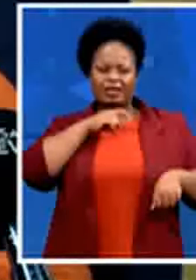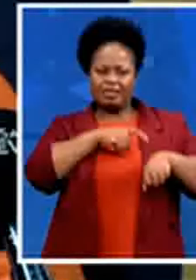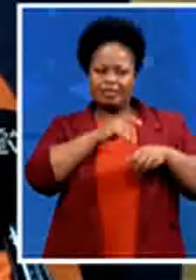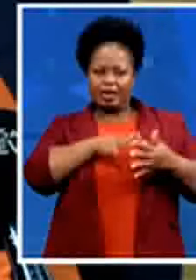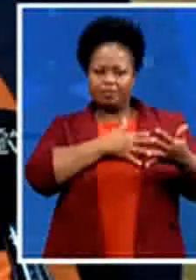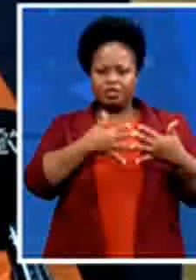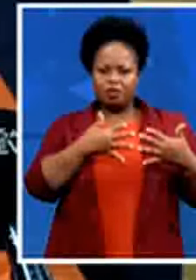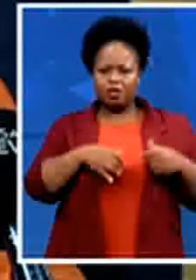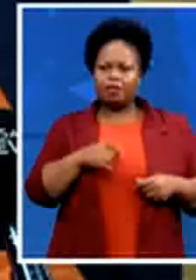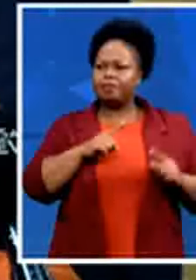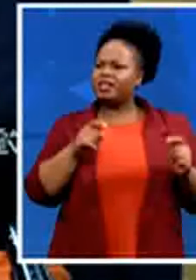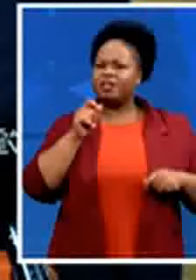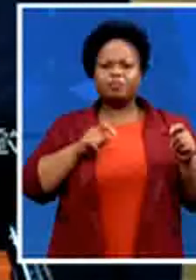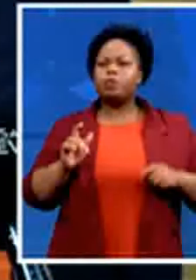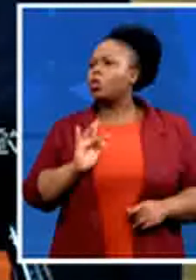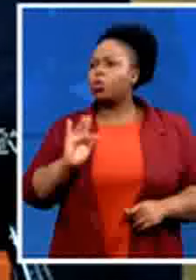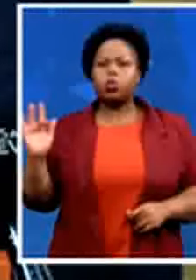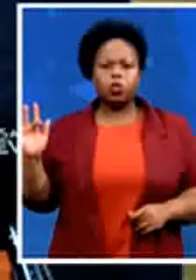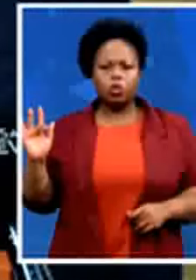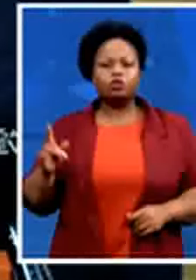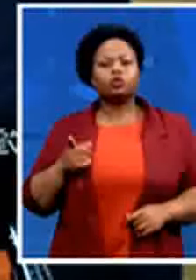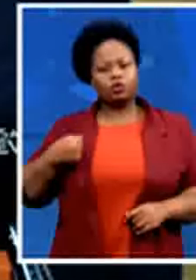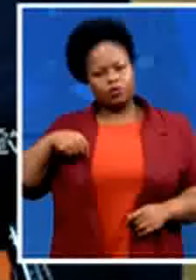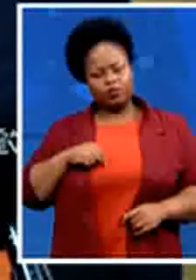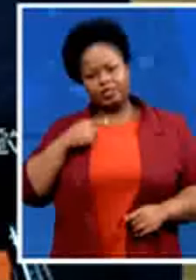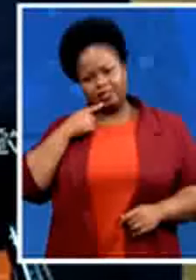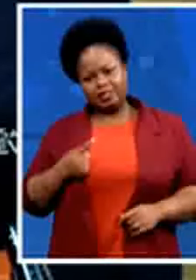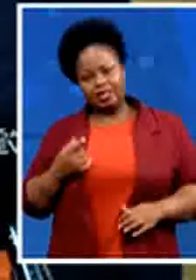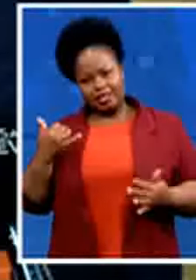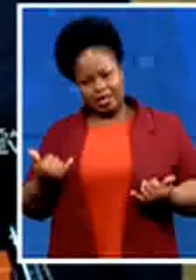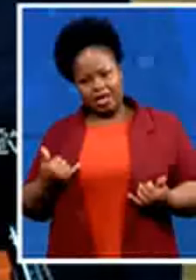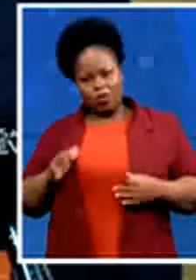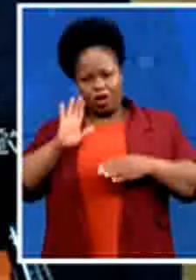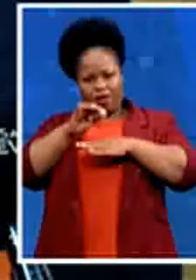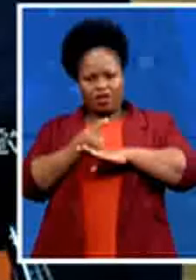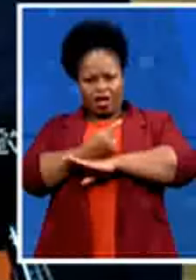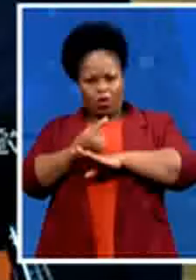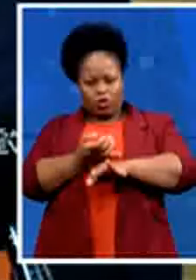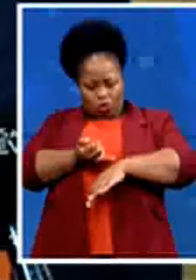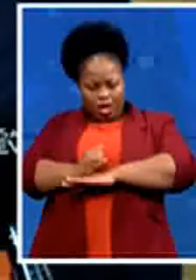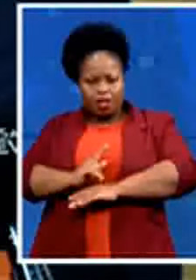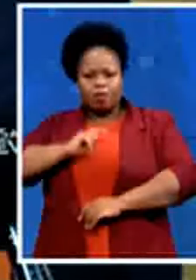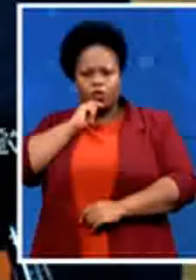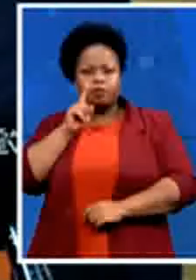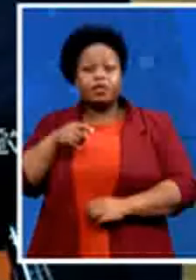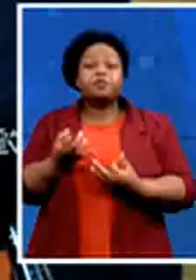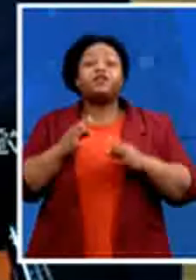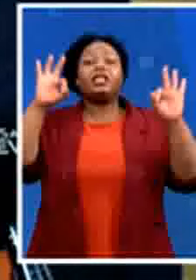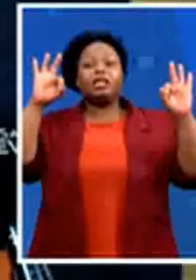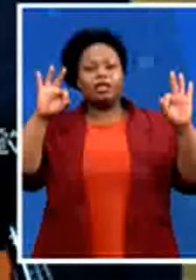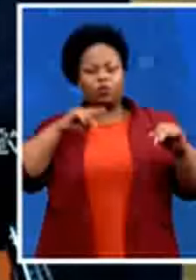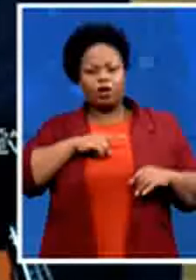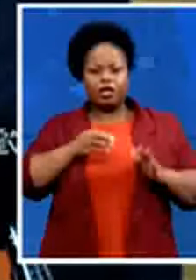what we are saying is that in the off-peak time it should be free so that students can move around elderly